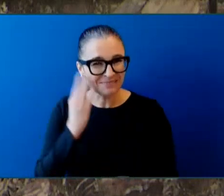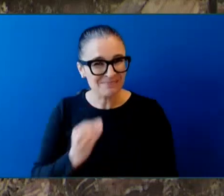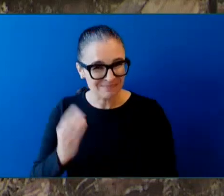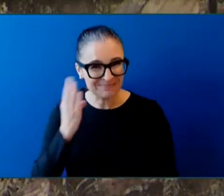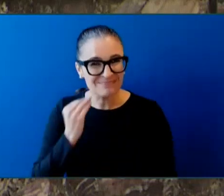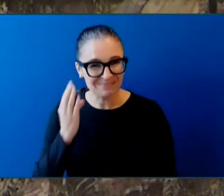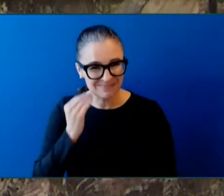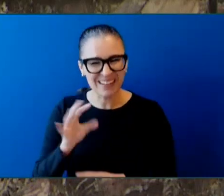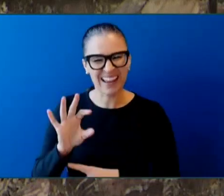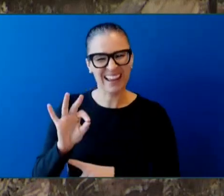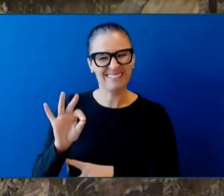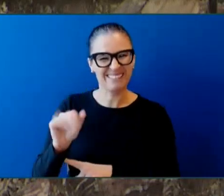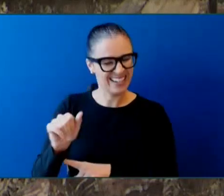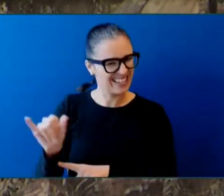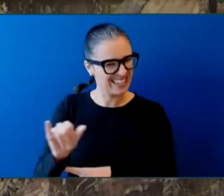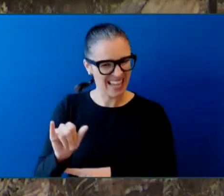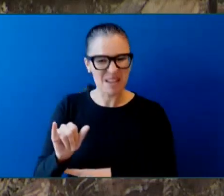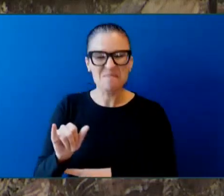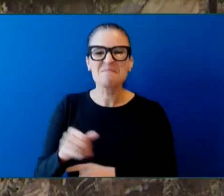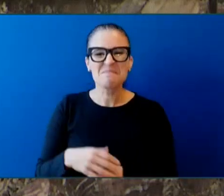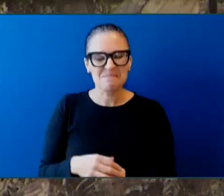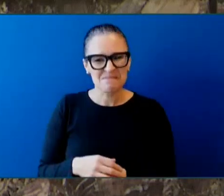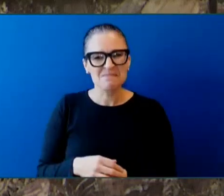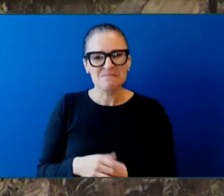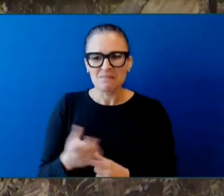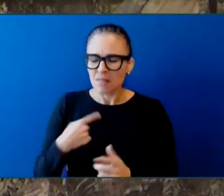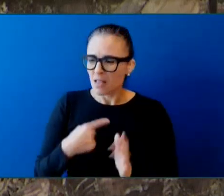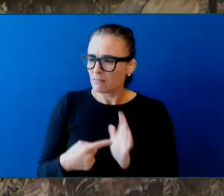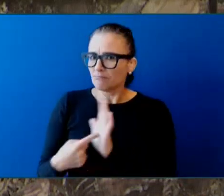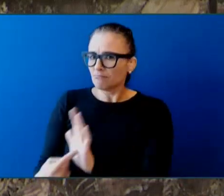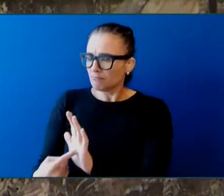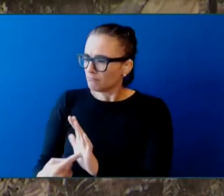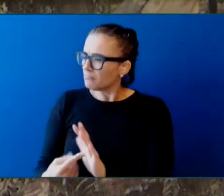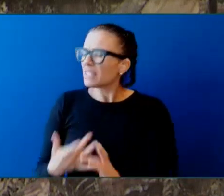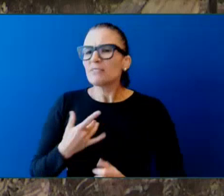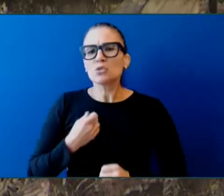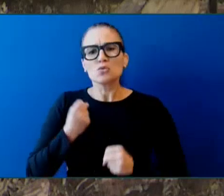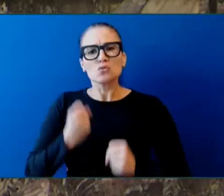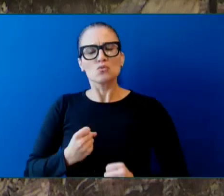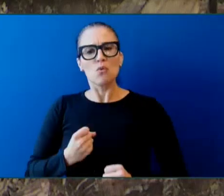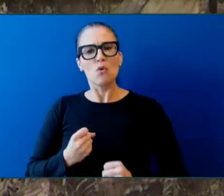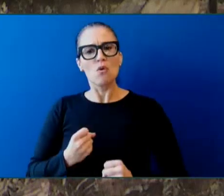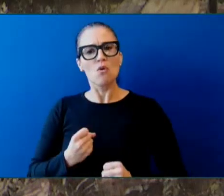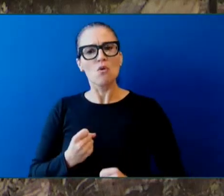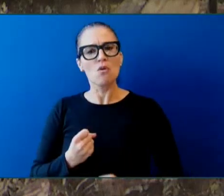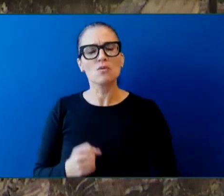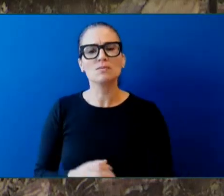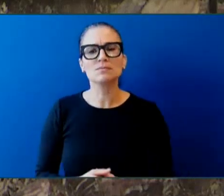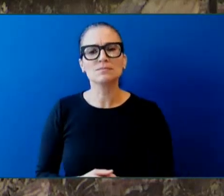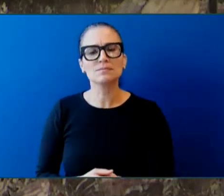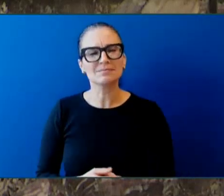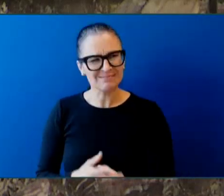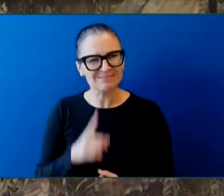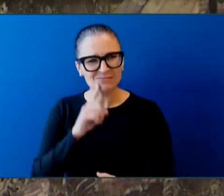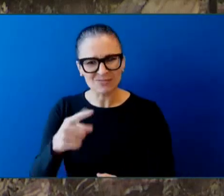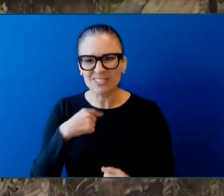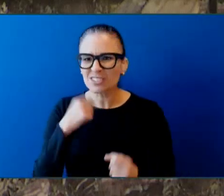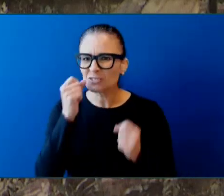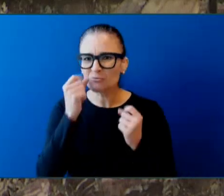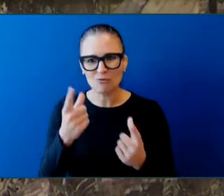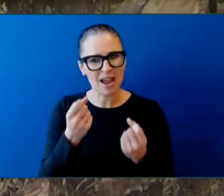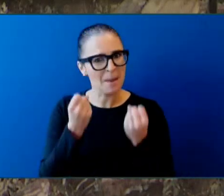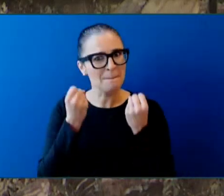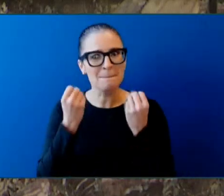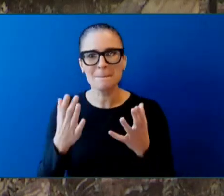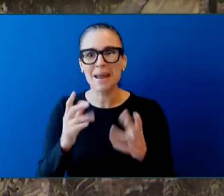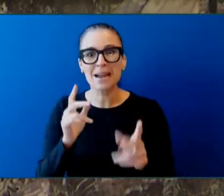empowered too. I've been surprised by how many people with other differences manifested physically see themselves in